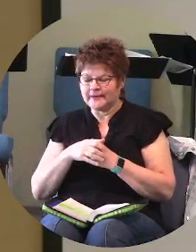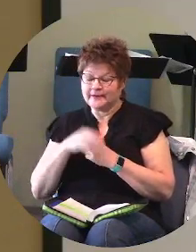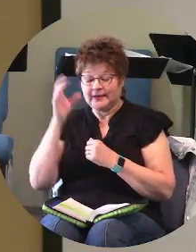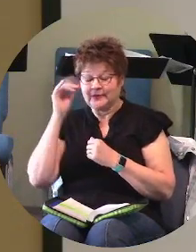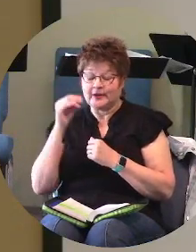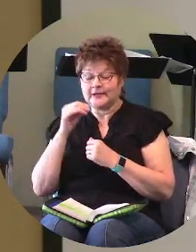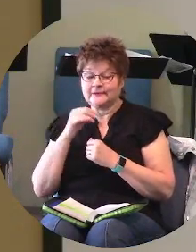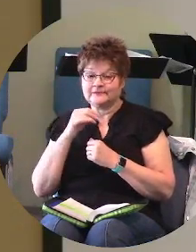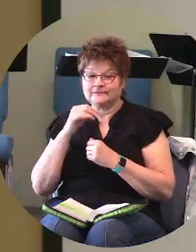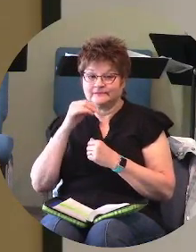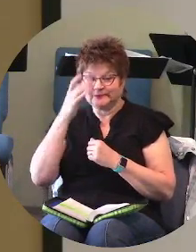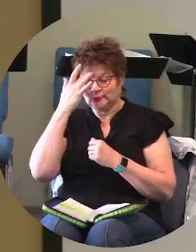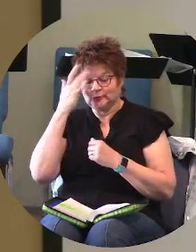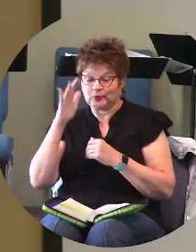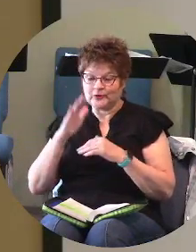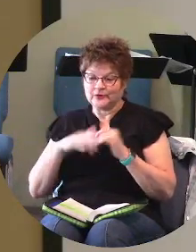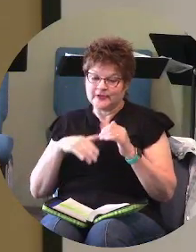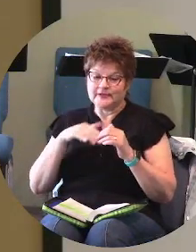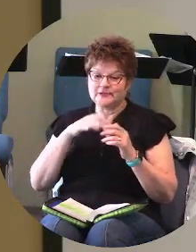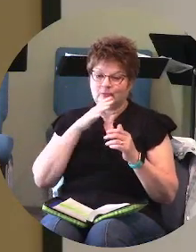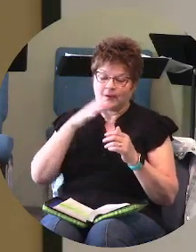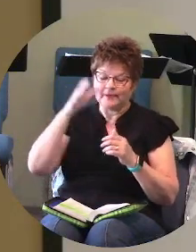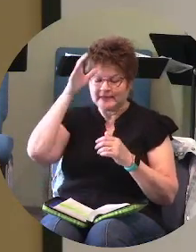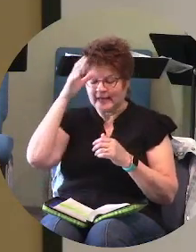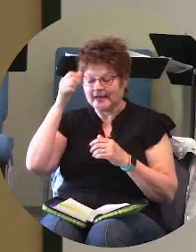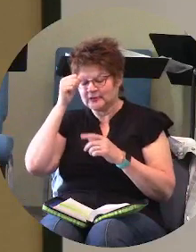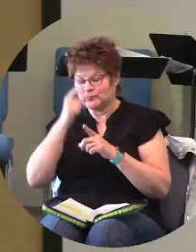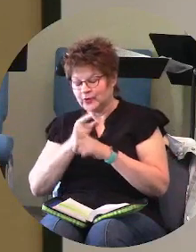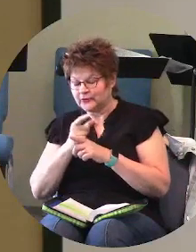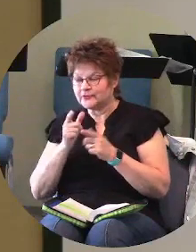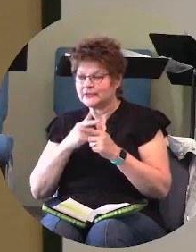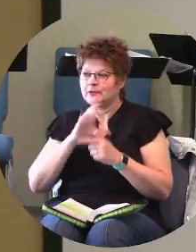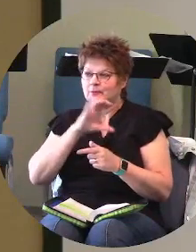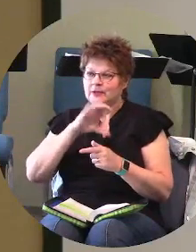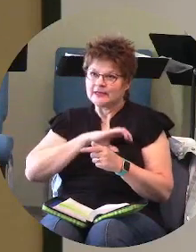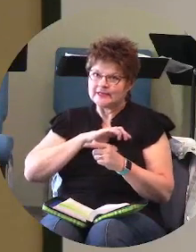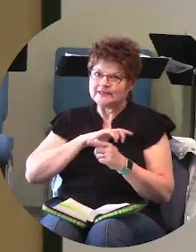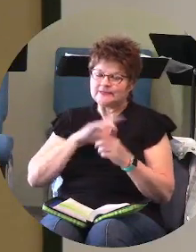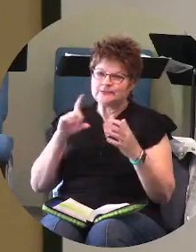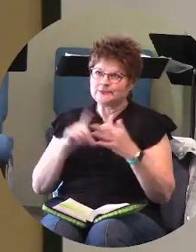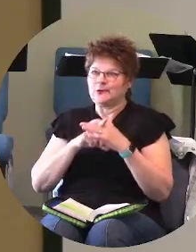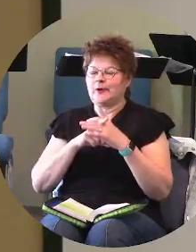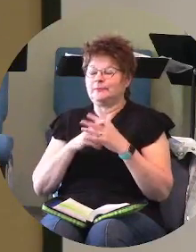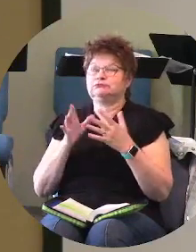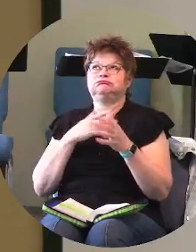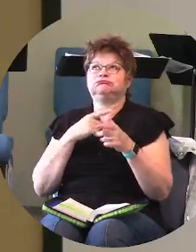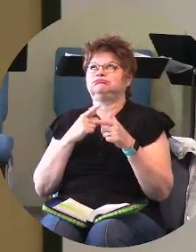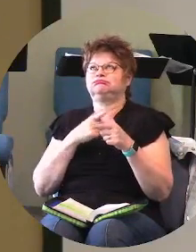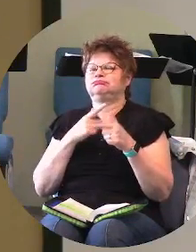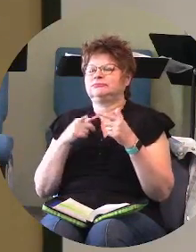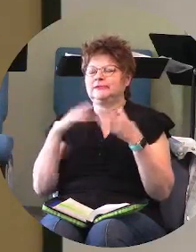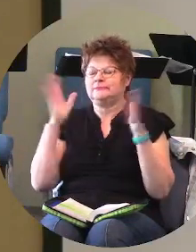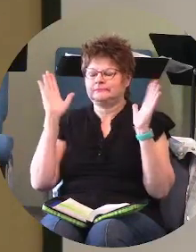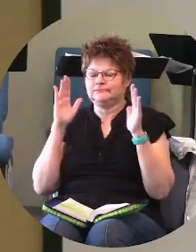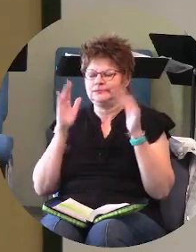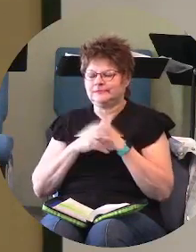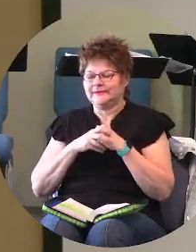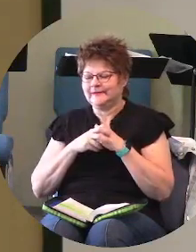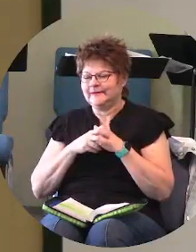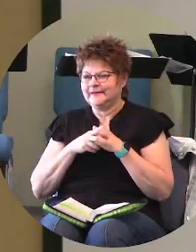and then dad and then brothers and and then and then the police would have come and all the trouble so anyway i i i digress